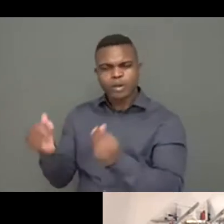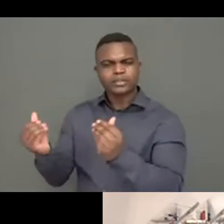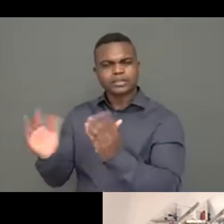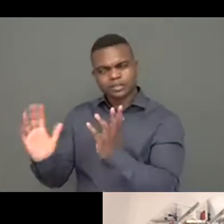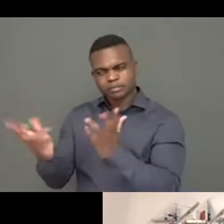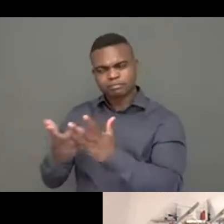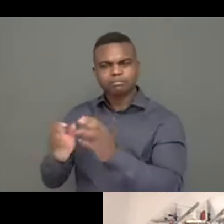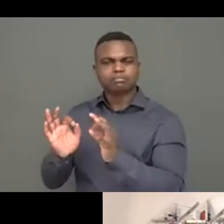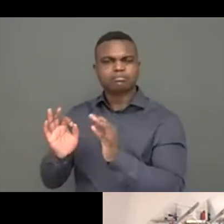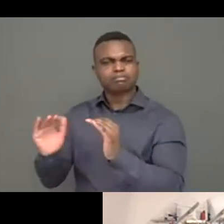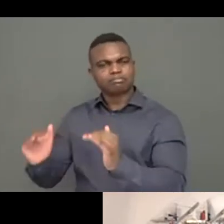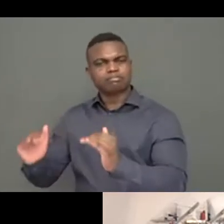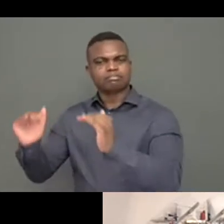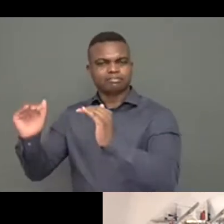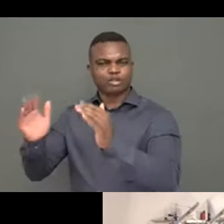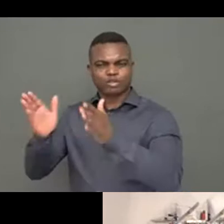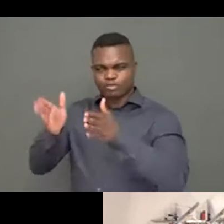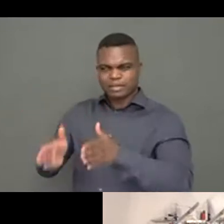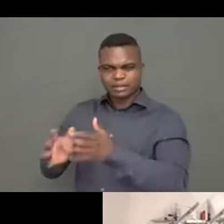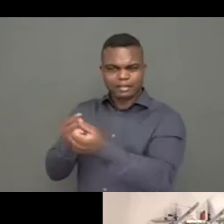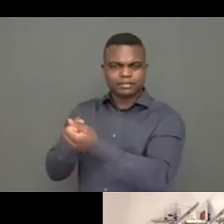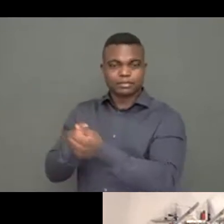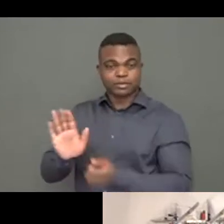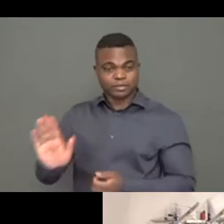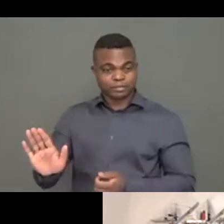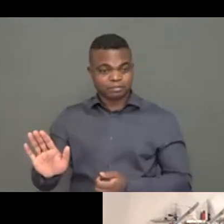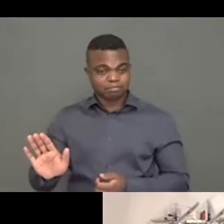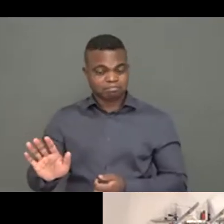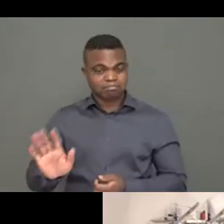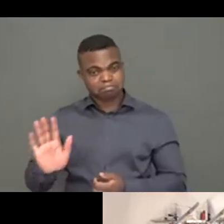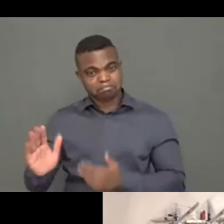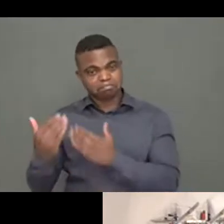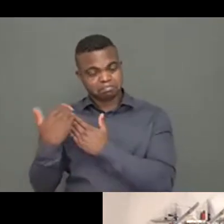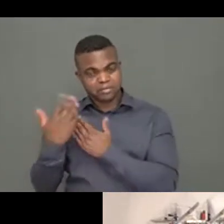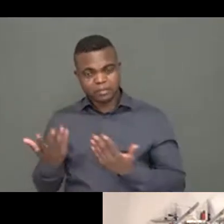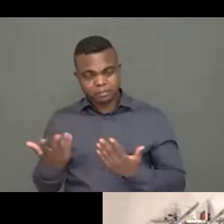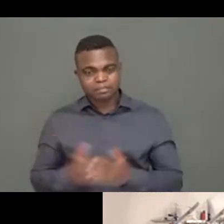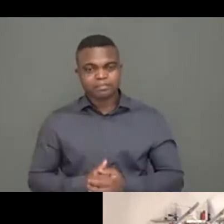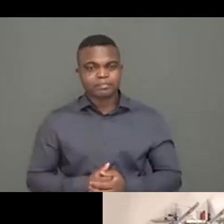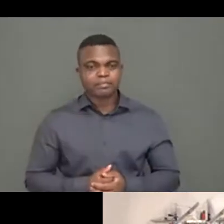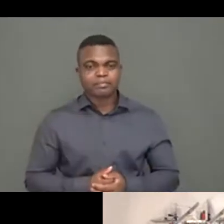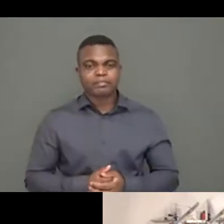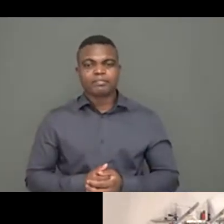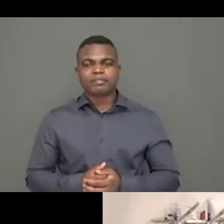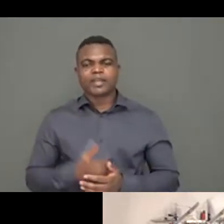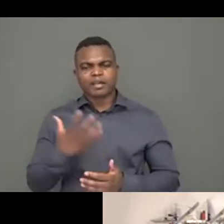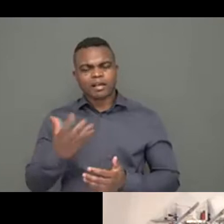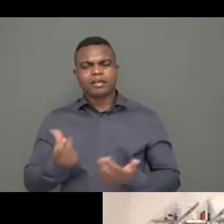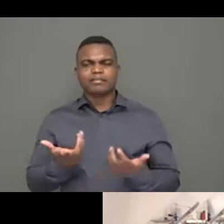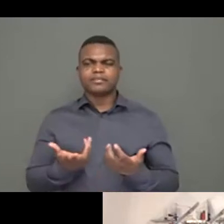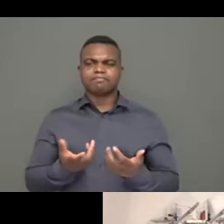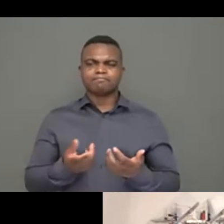up to 90% of the audit cost for small and national organizations.